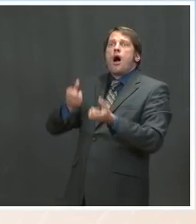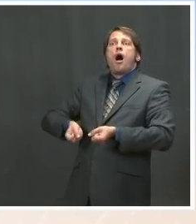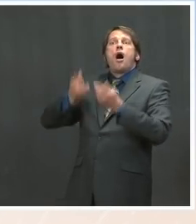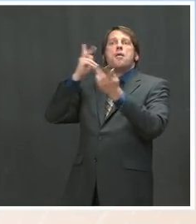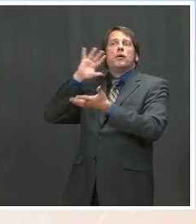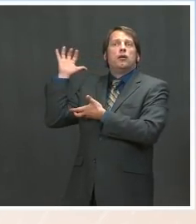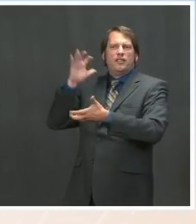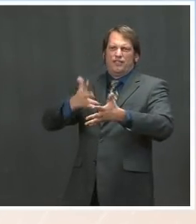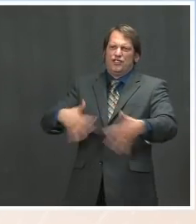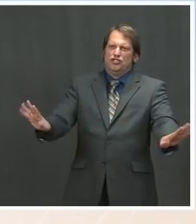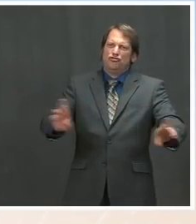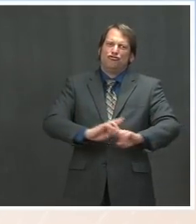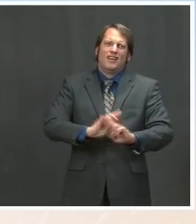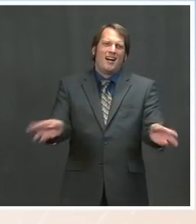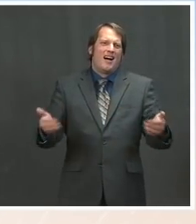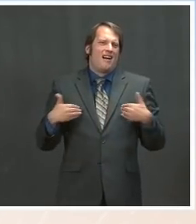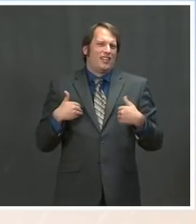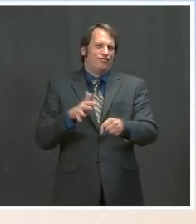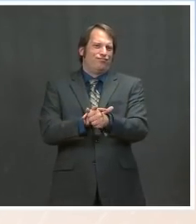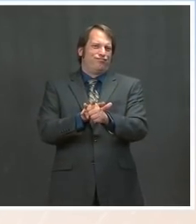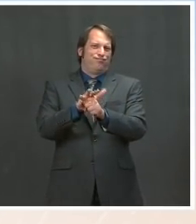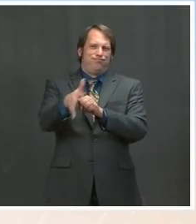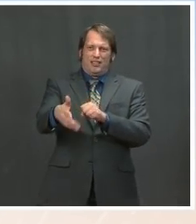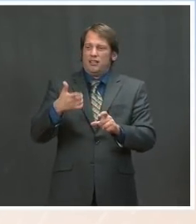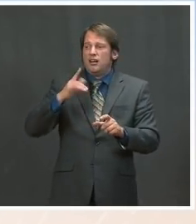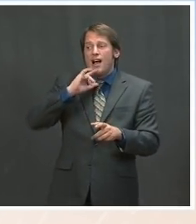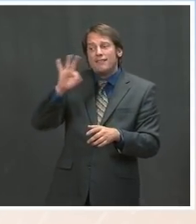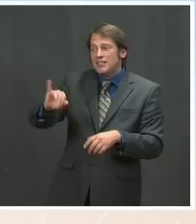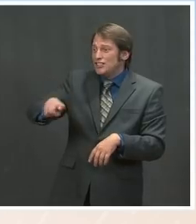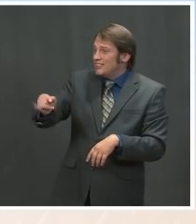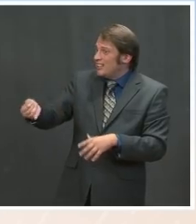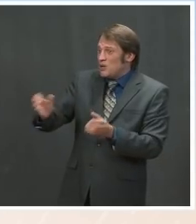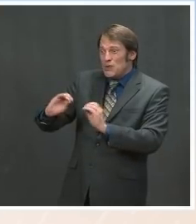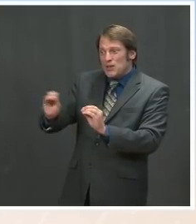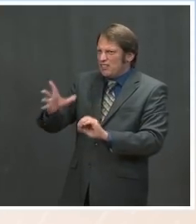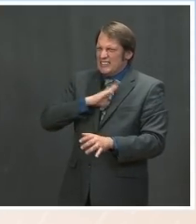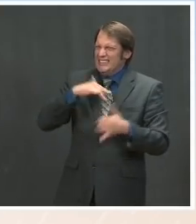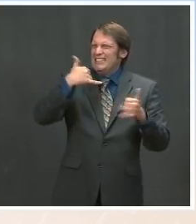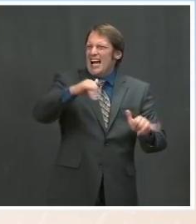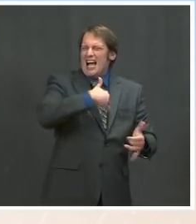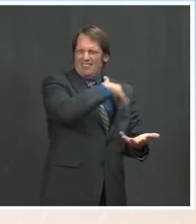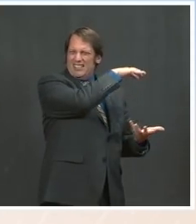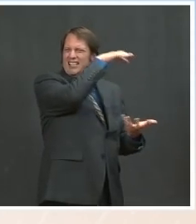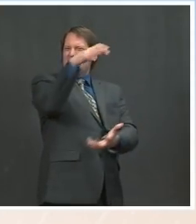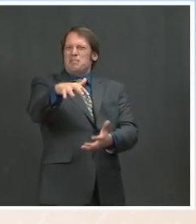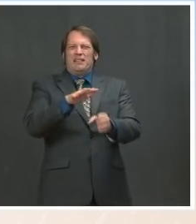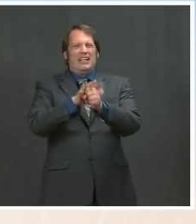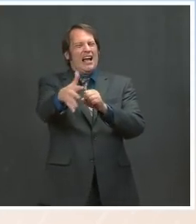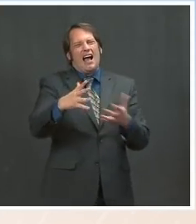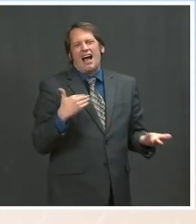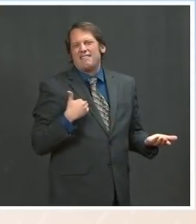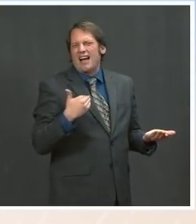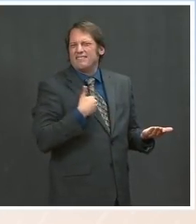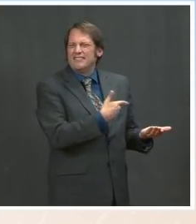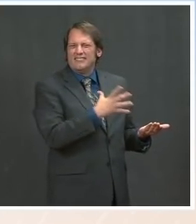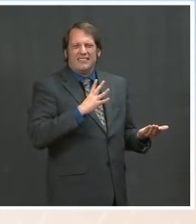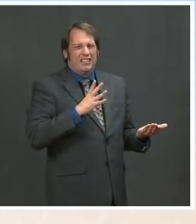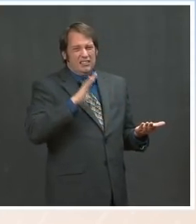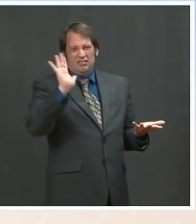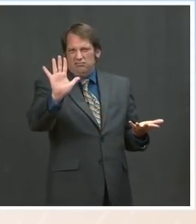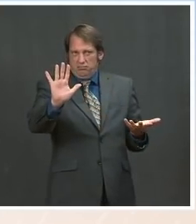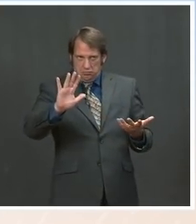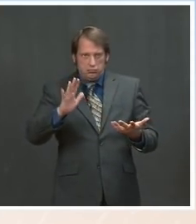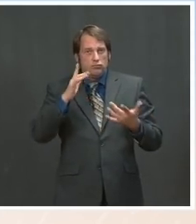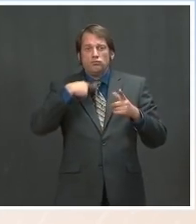May and enough supply to vaccinate every adult American by the end of July without Johnson & Johnson. So that's where our objective and our focus